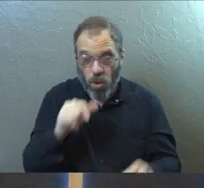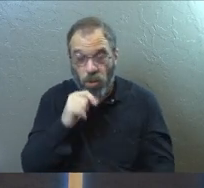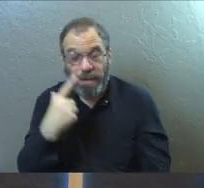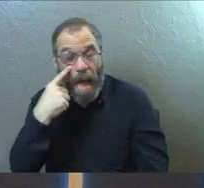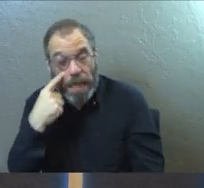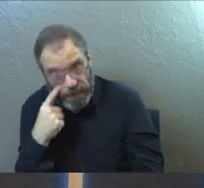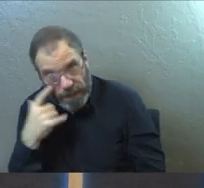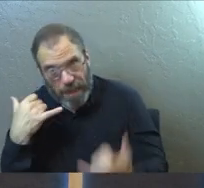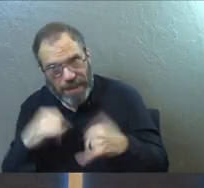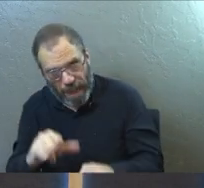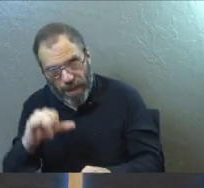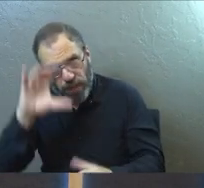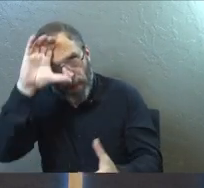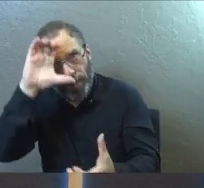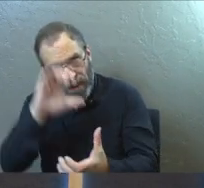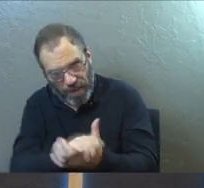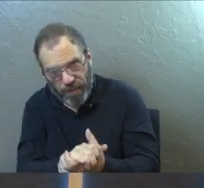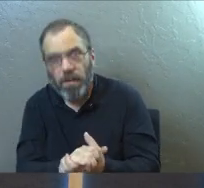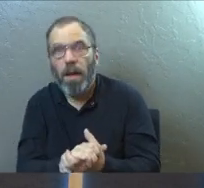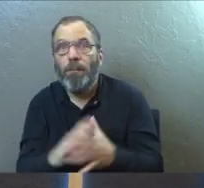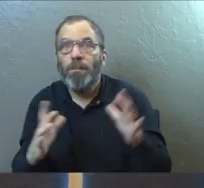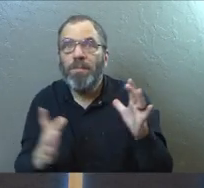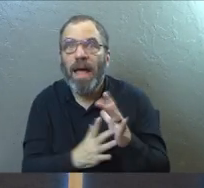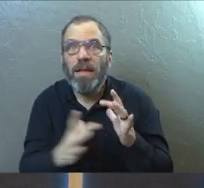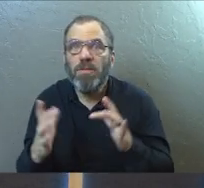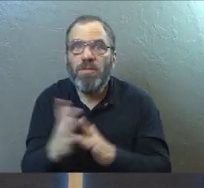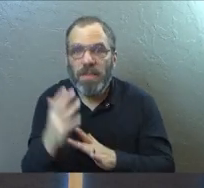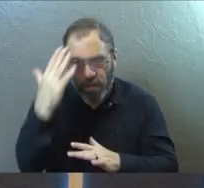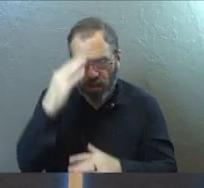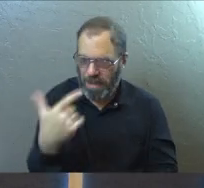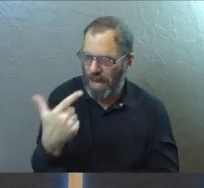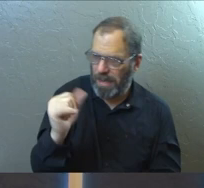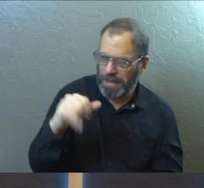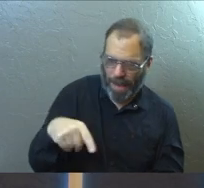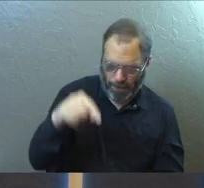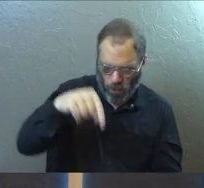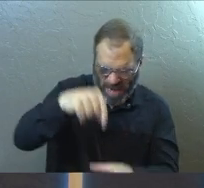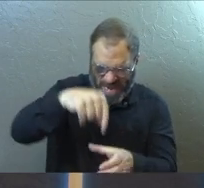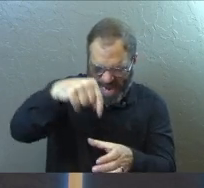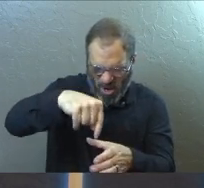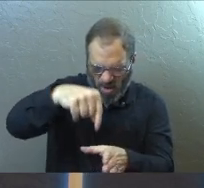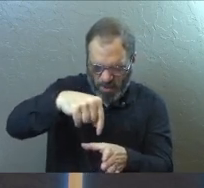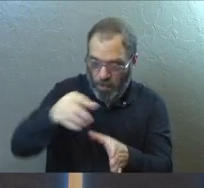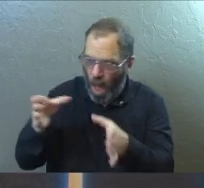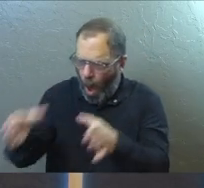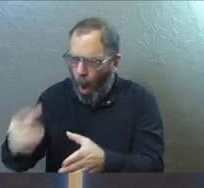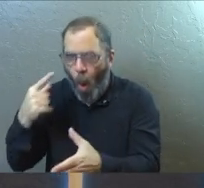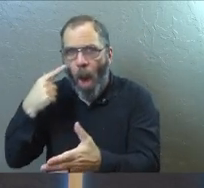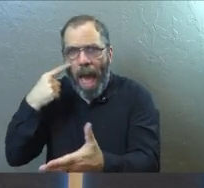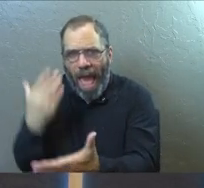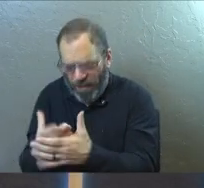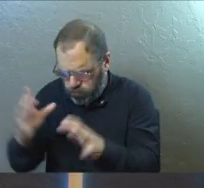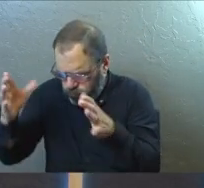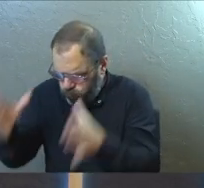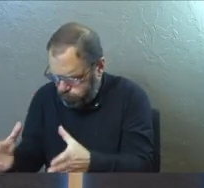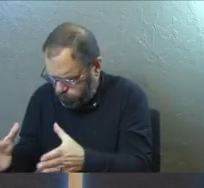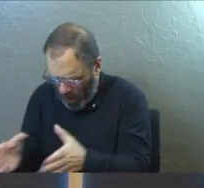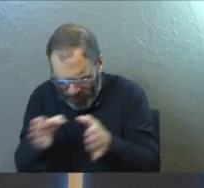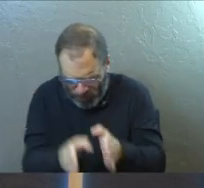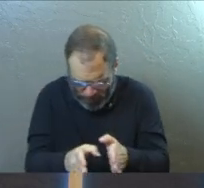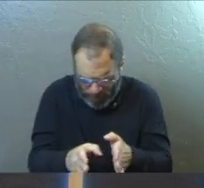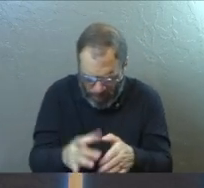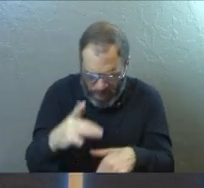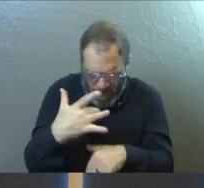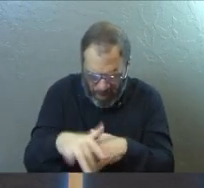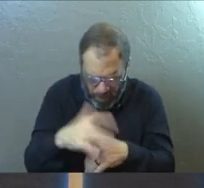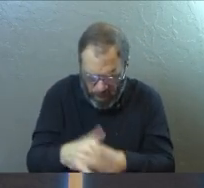not seen and yet have believed. This is Jesus acknowledging the gap. Jesus is like literally looking around in the gospels.